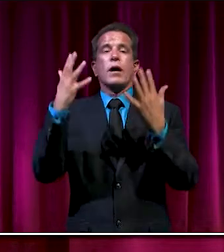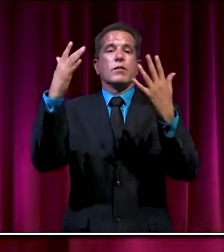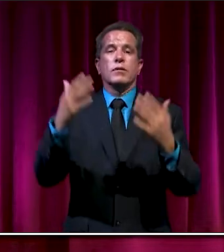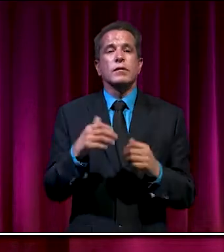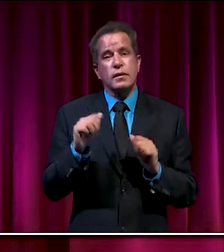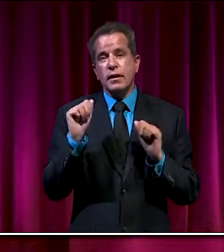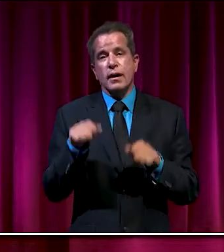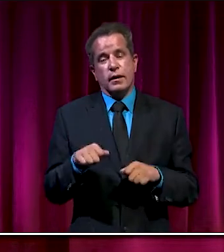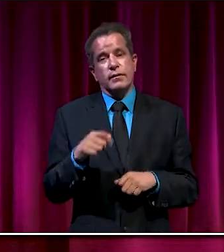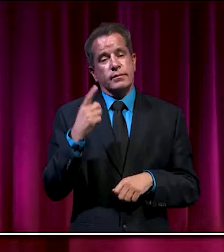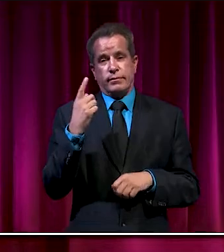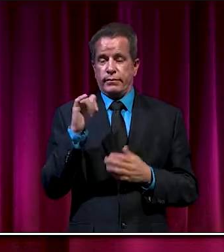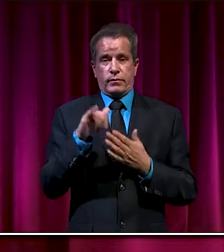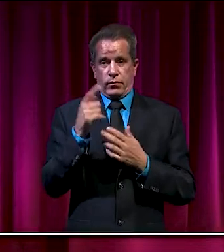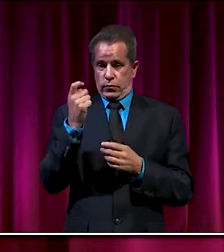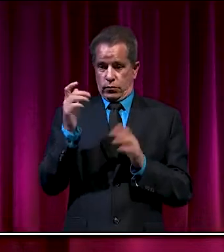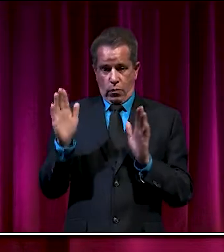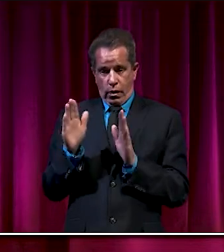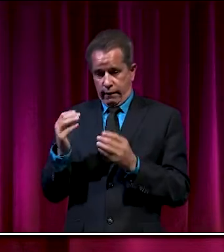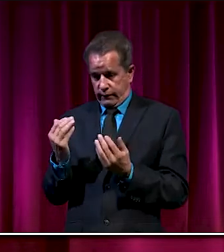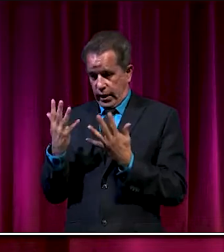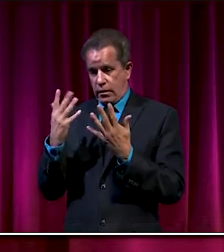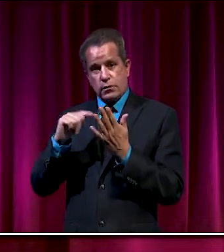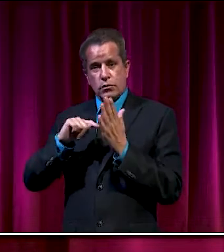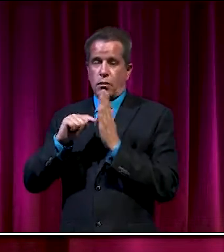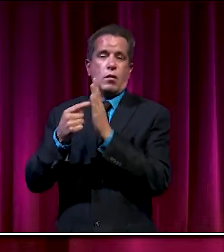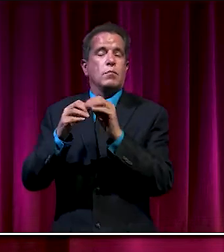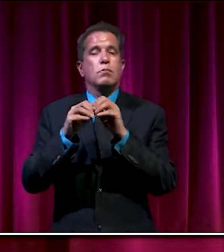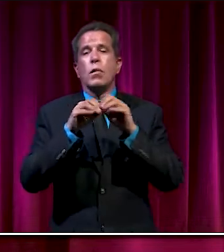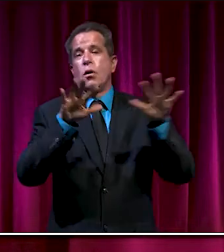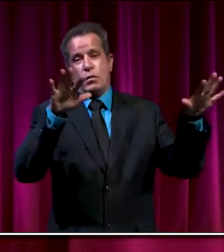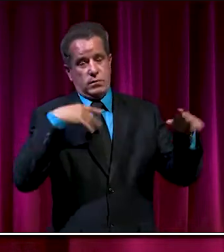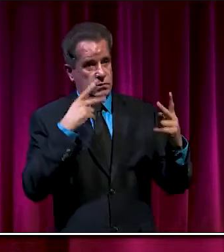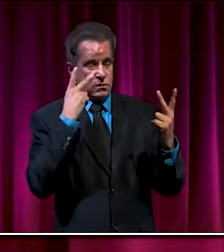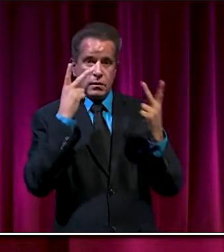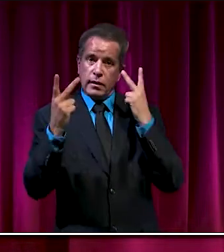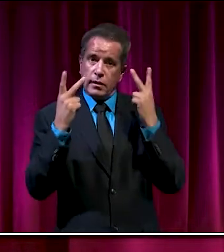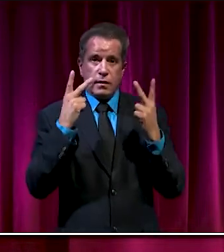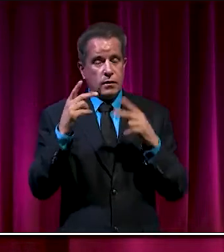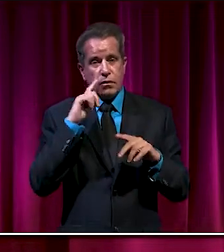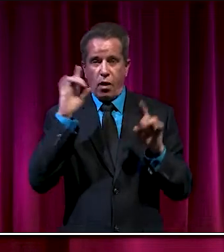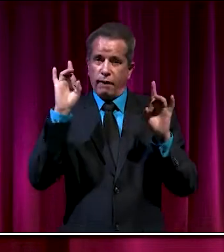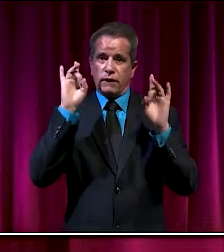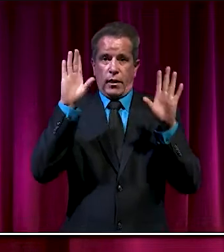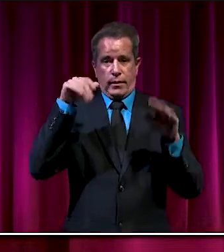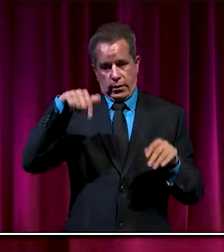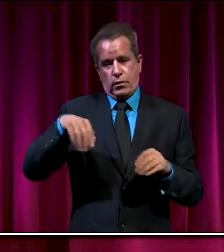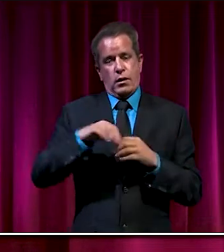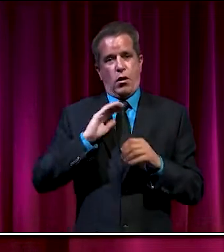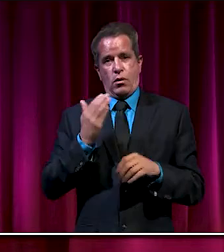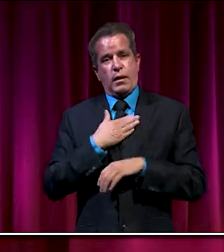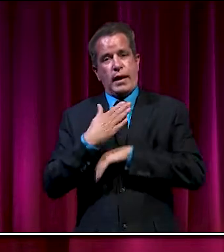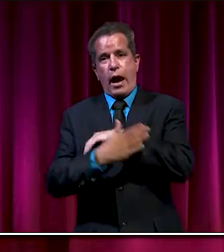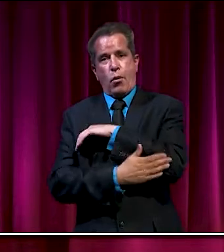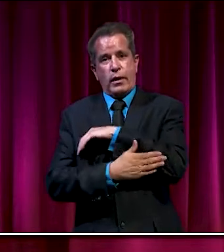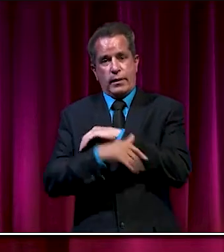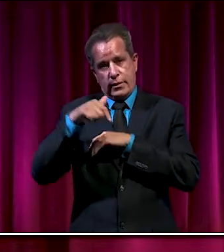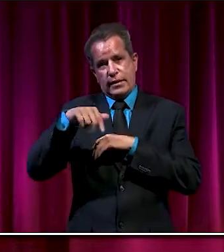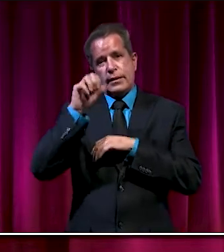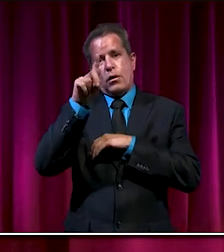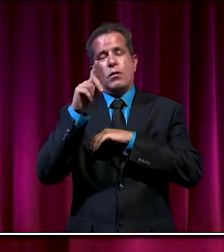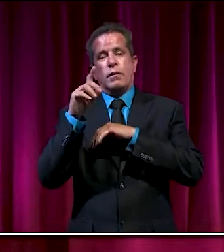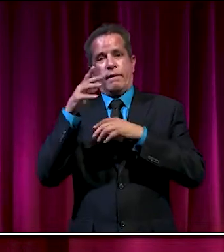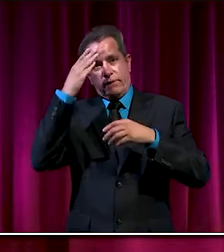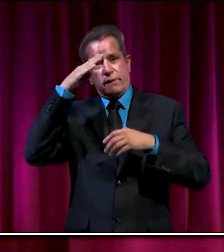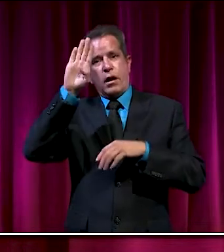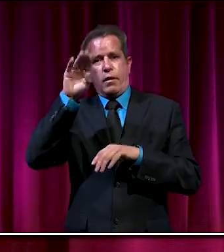And that is all it takes. We have seen devastating wildfires throughout our state. Our county fire service has